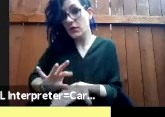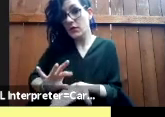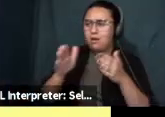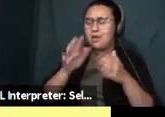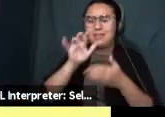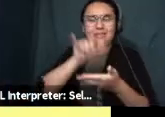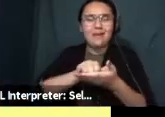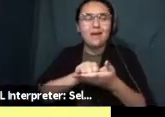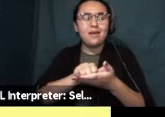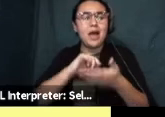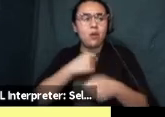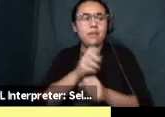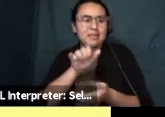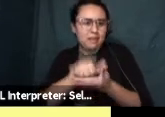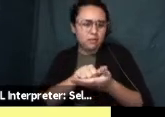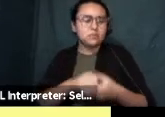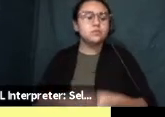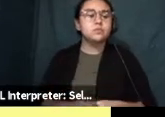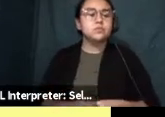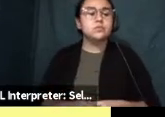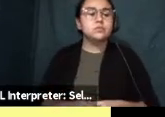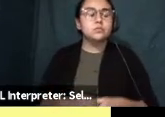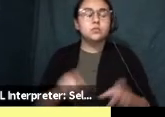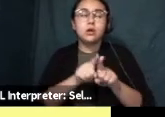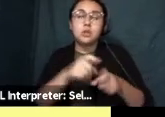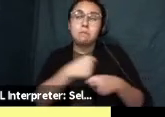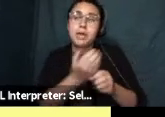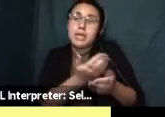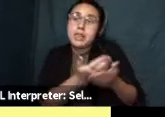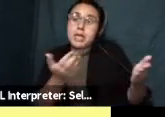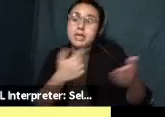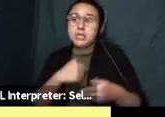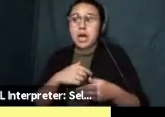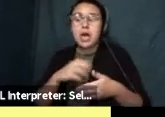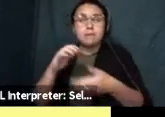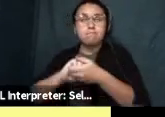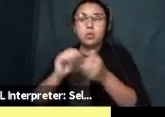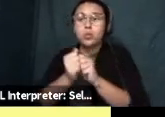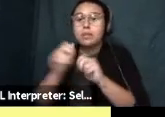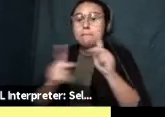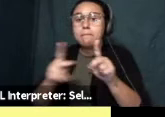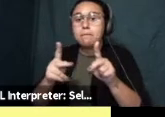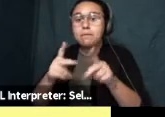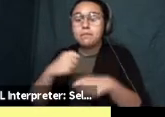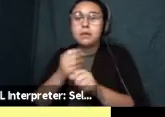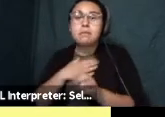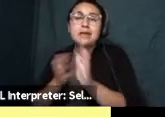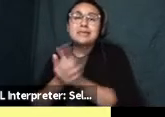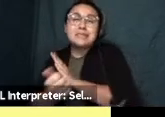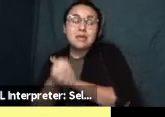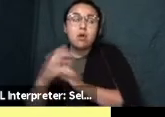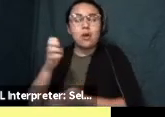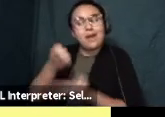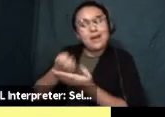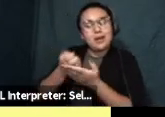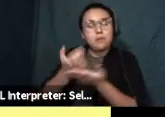in addition to making things I also collaborate with people and like make my skills or my economic